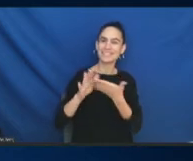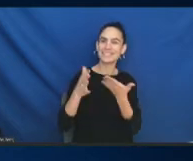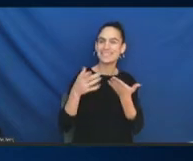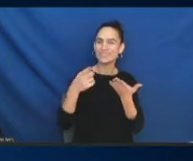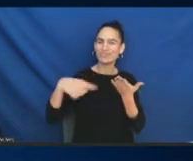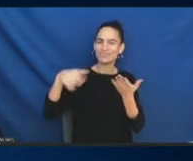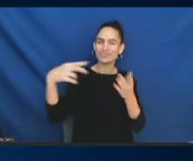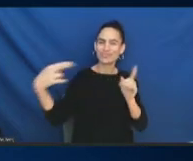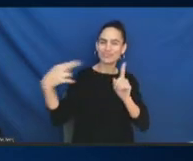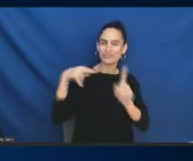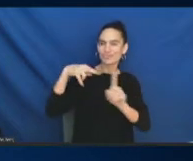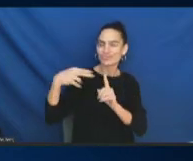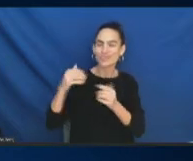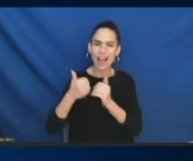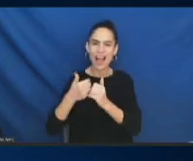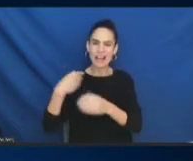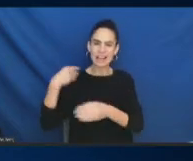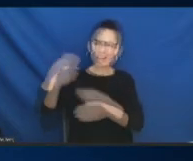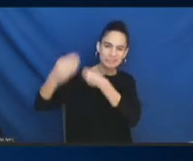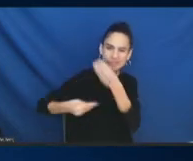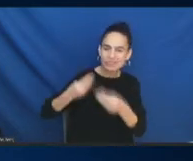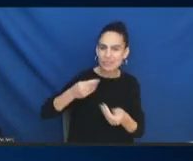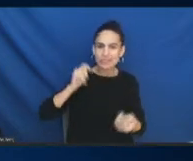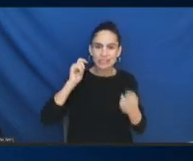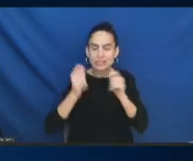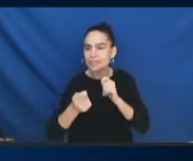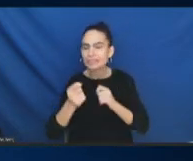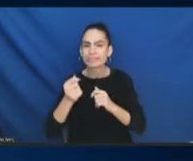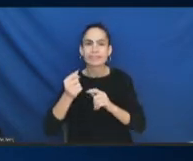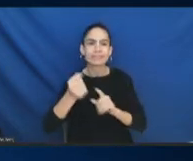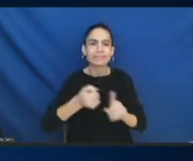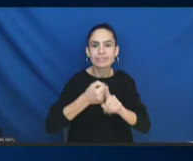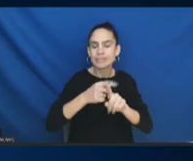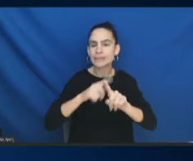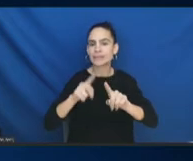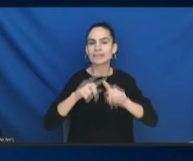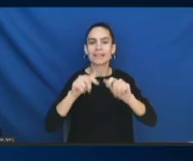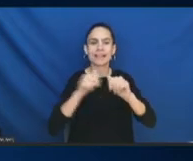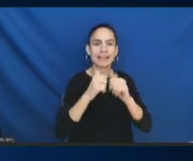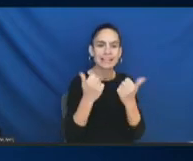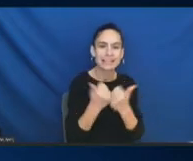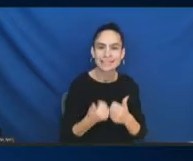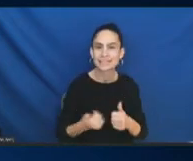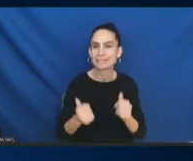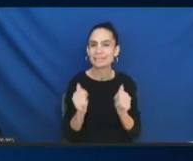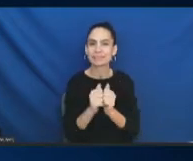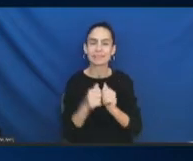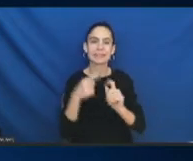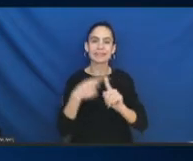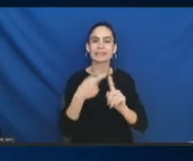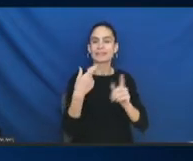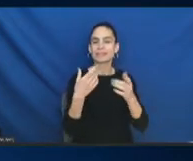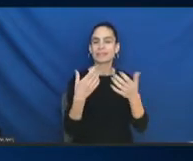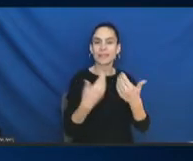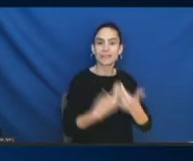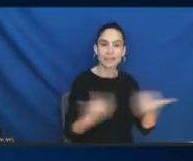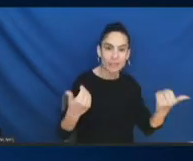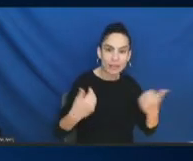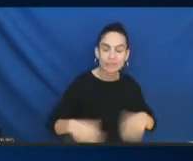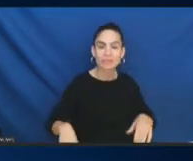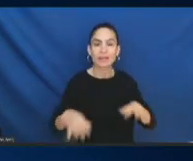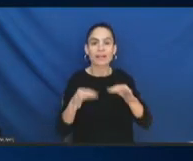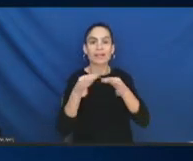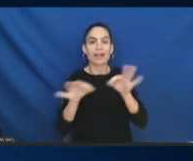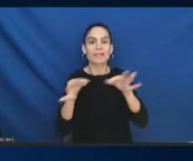some of the challenges, especially in data disaggregation and language access. So, hope it was as useful to you as it was to